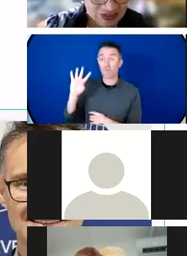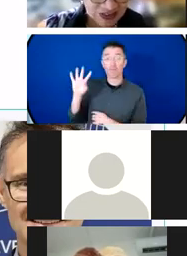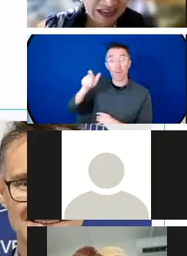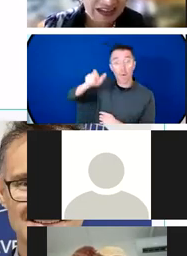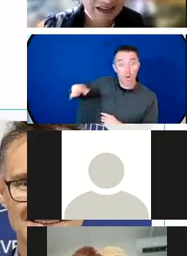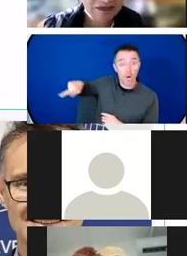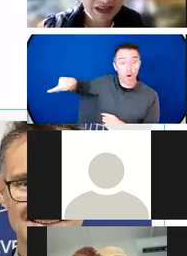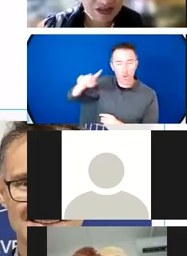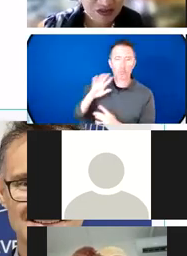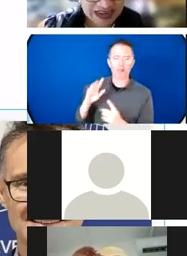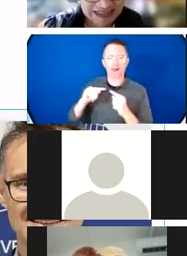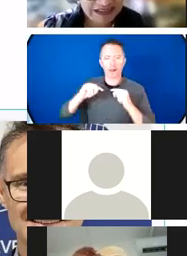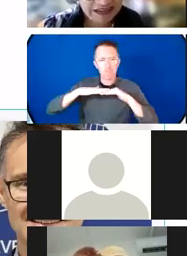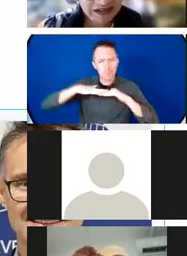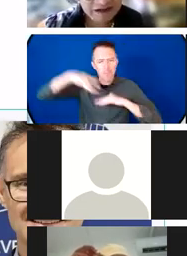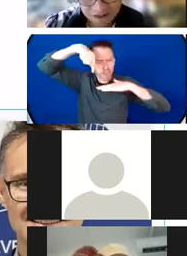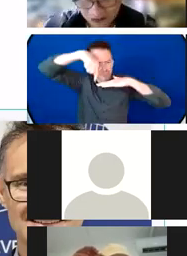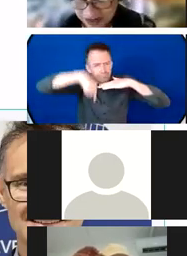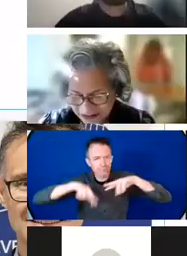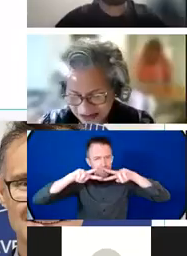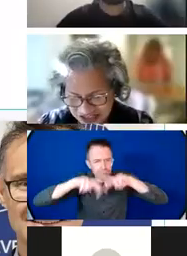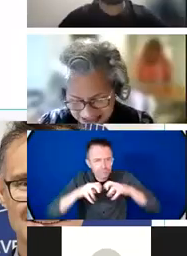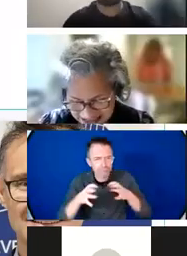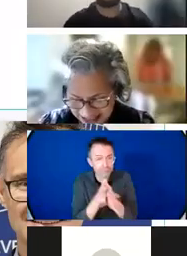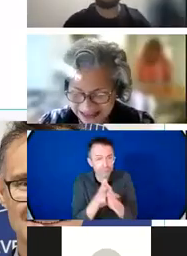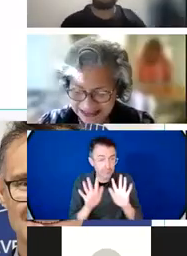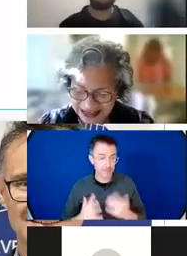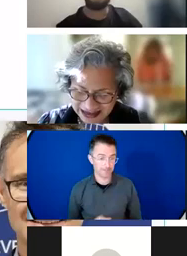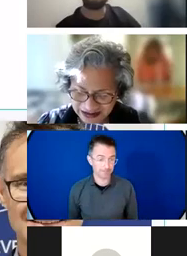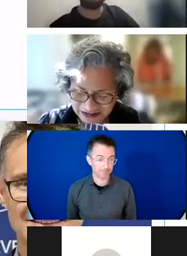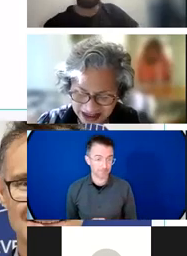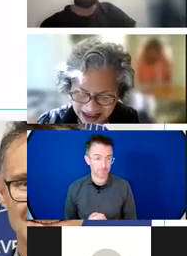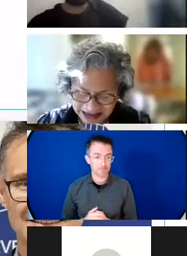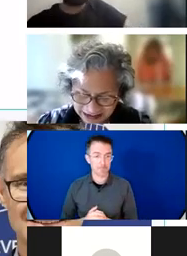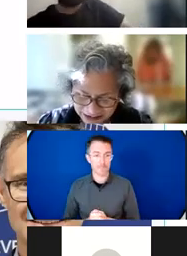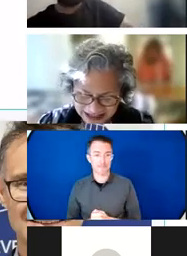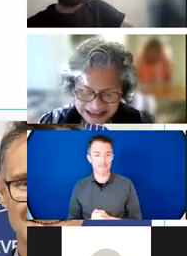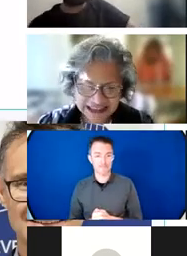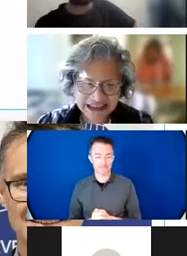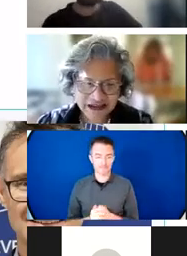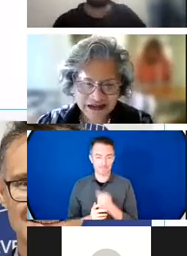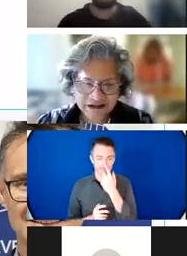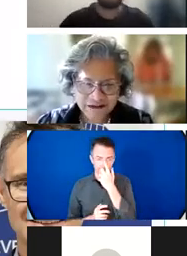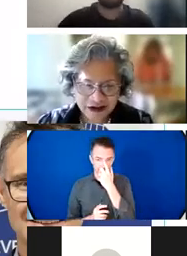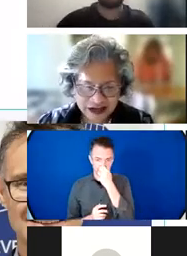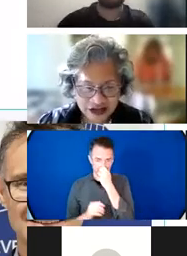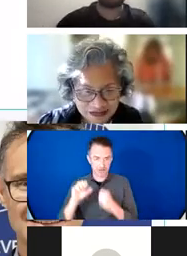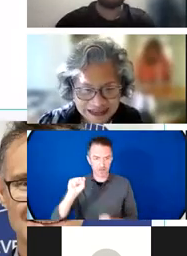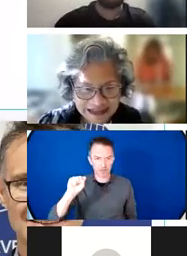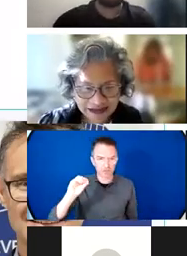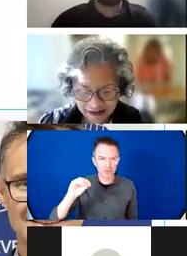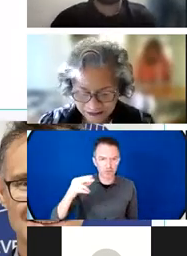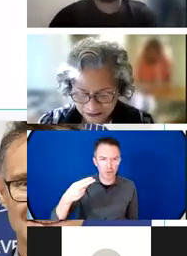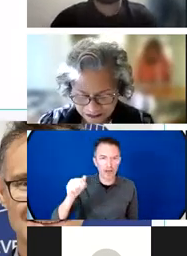So Hanu our Youth Net for Climate Justice advocate. Fleur